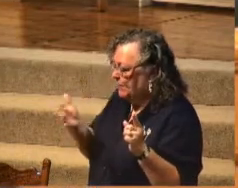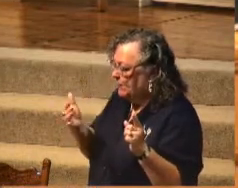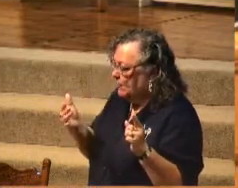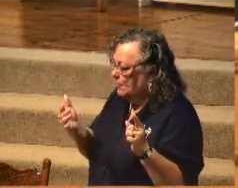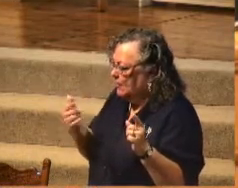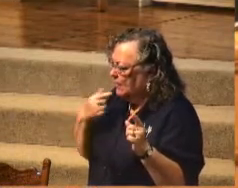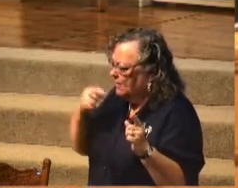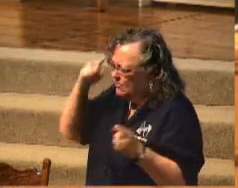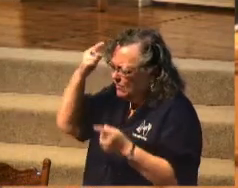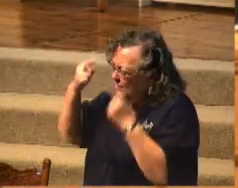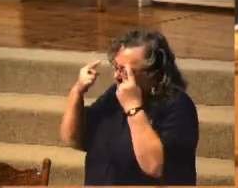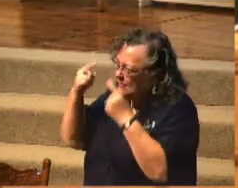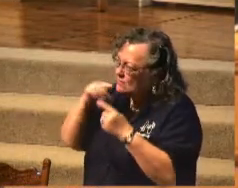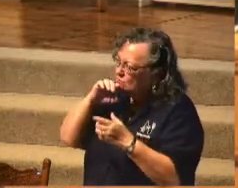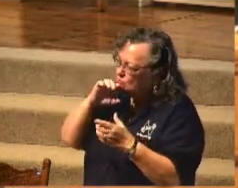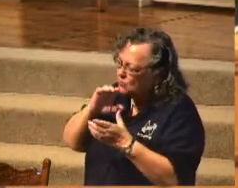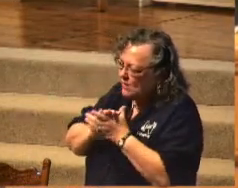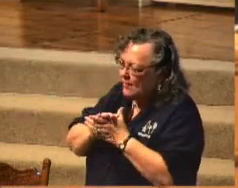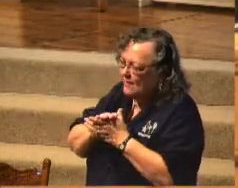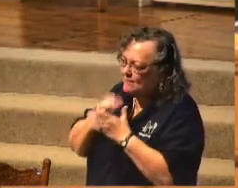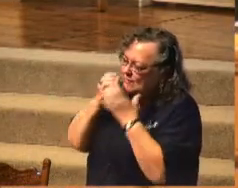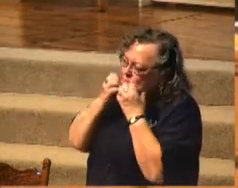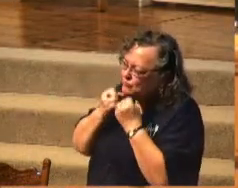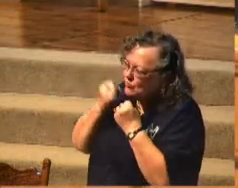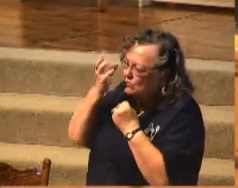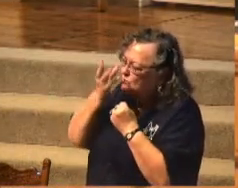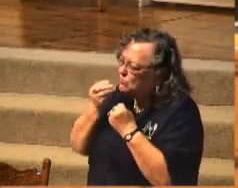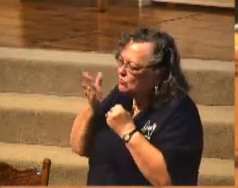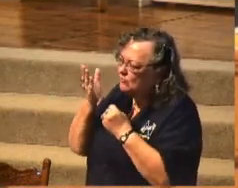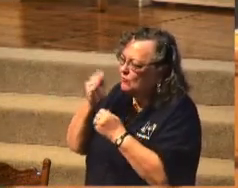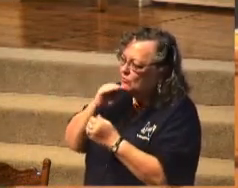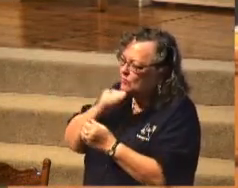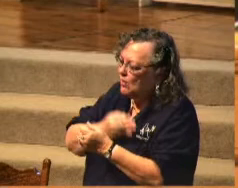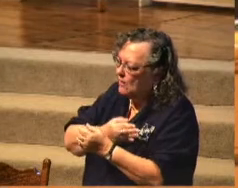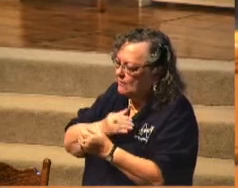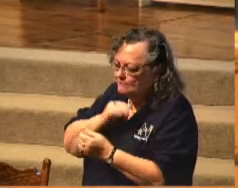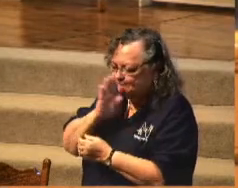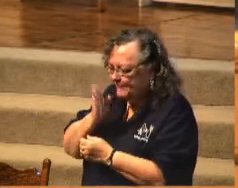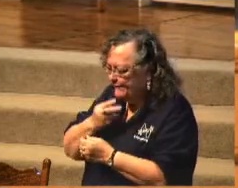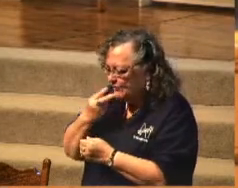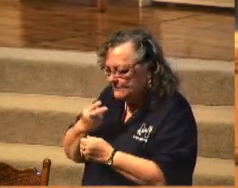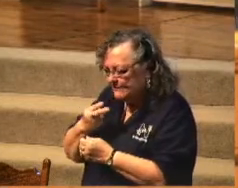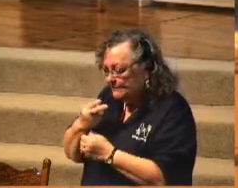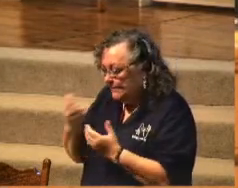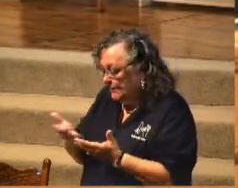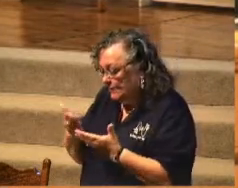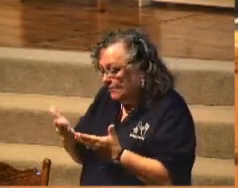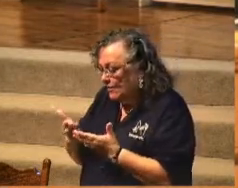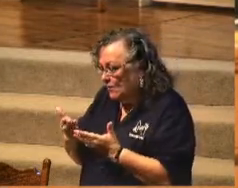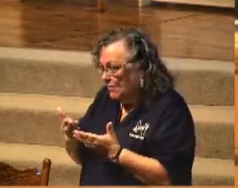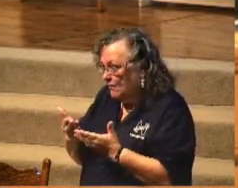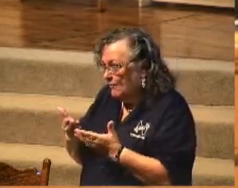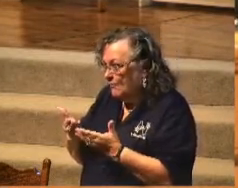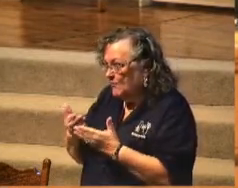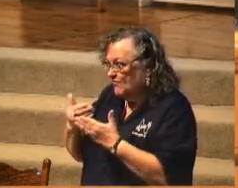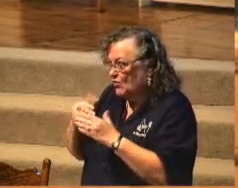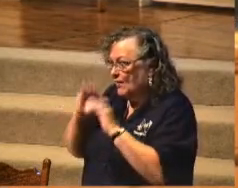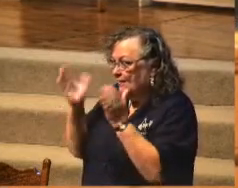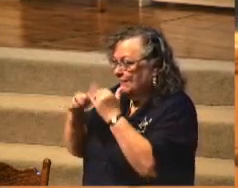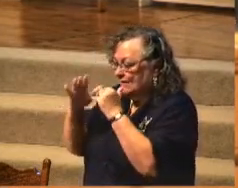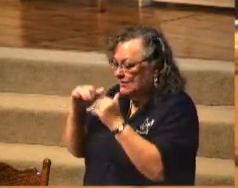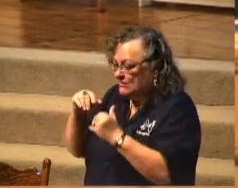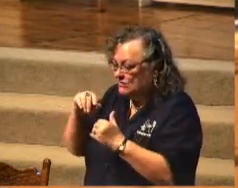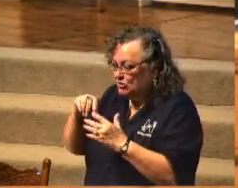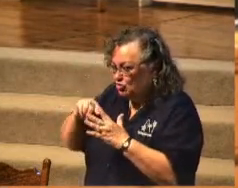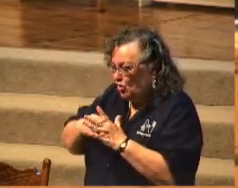wife and his precious, beautiful daughter. He thought, I'll not see them again down here on this side of glory. Started to tremble a little